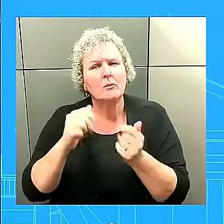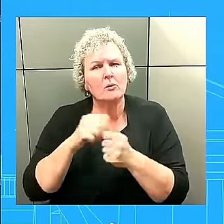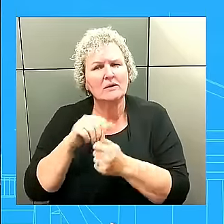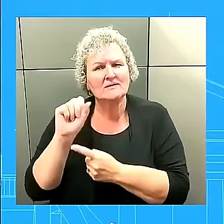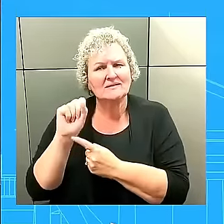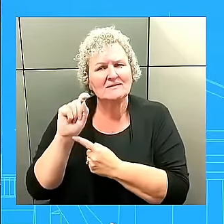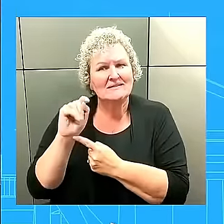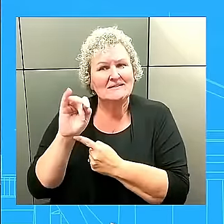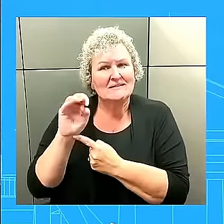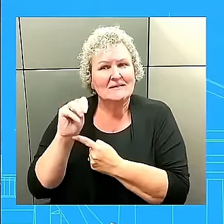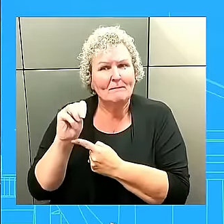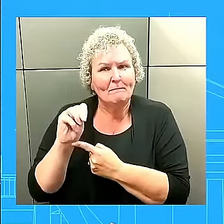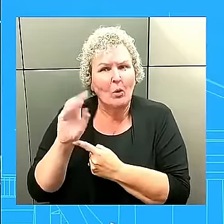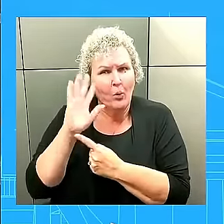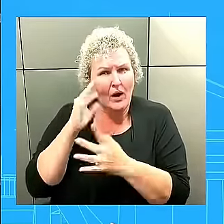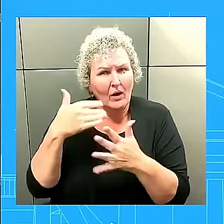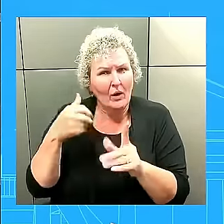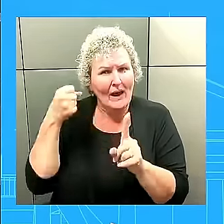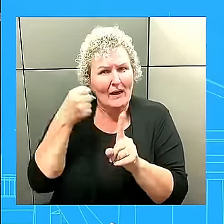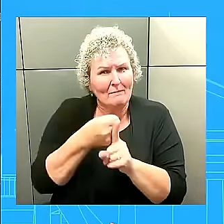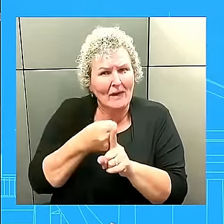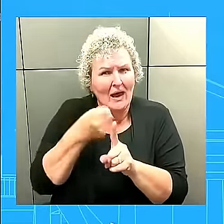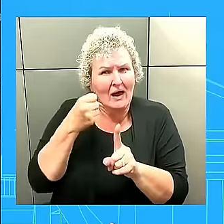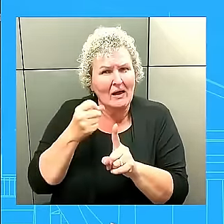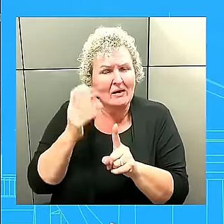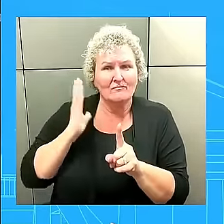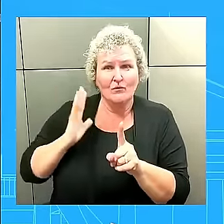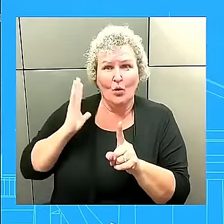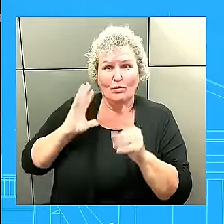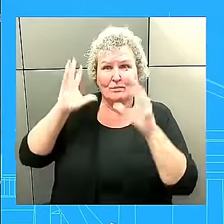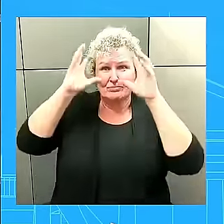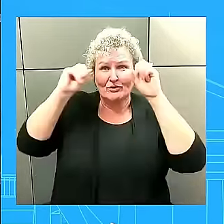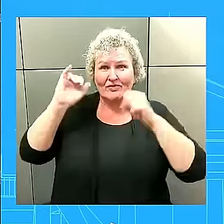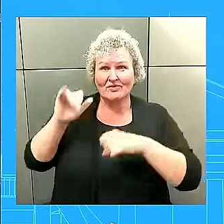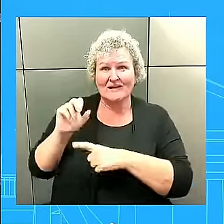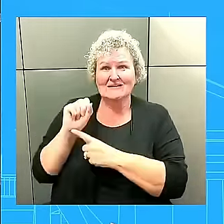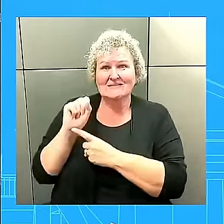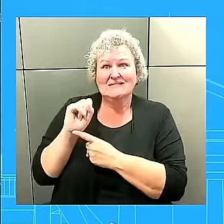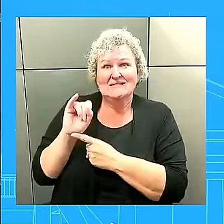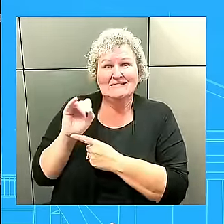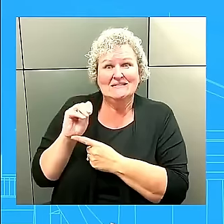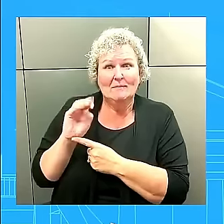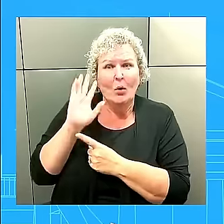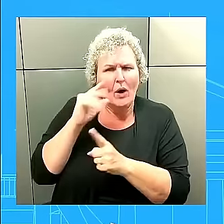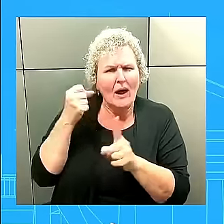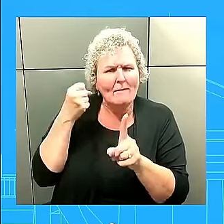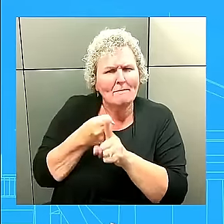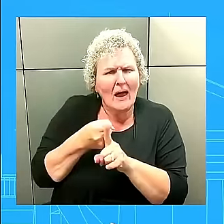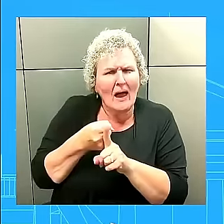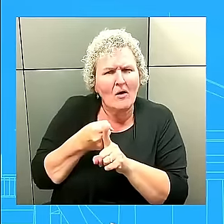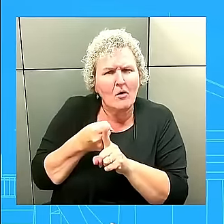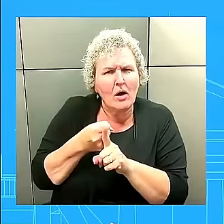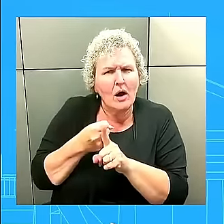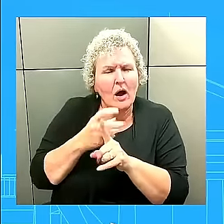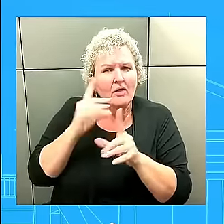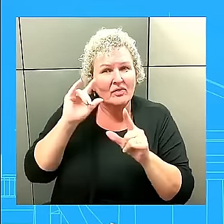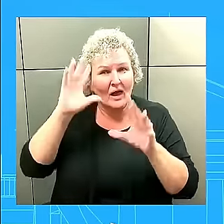that he did believe that sexism was coming into play, uh, in this election. What does the president think about? I'll say this. Um,